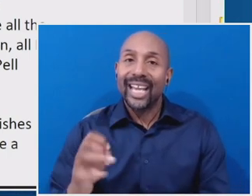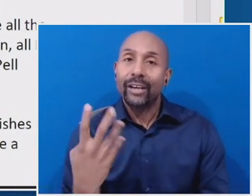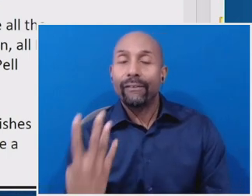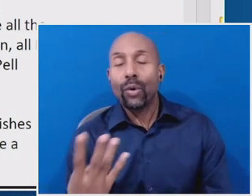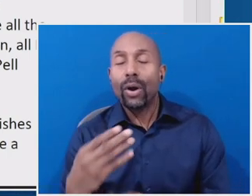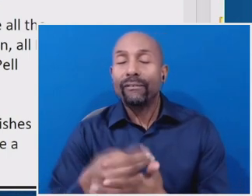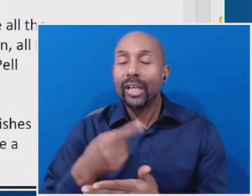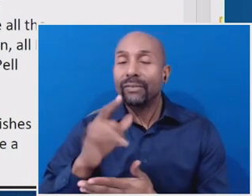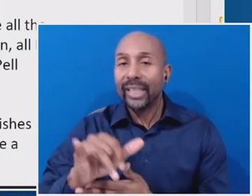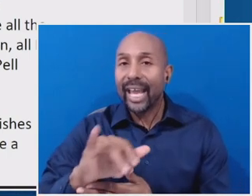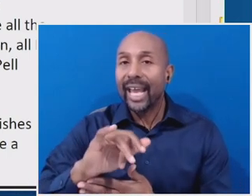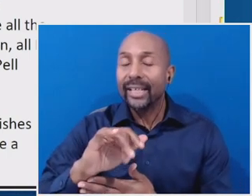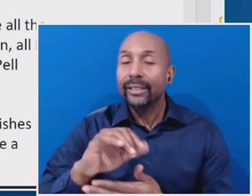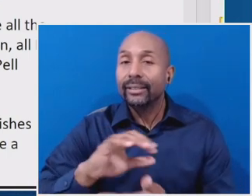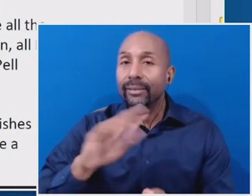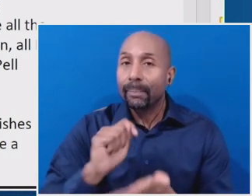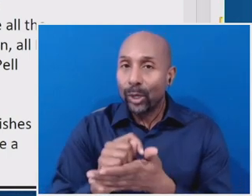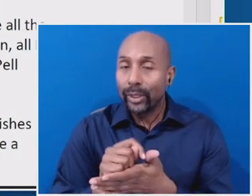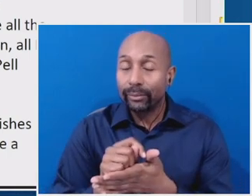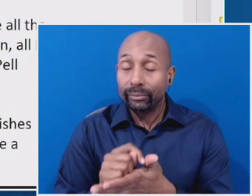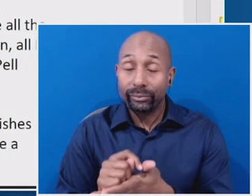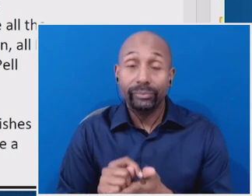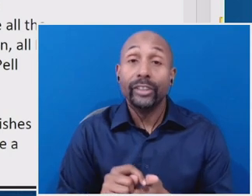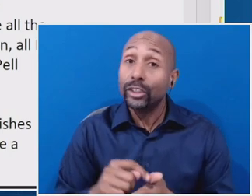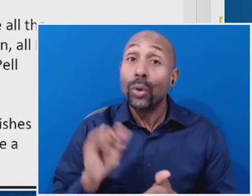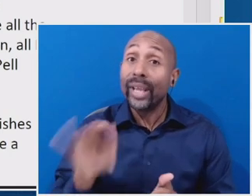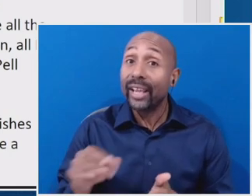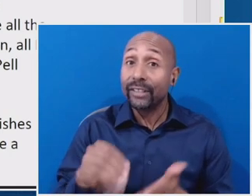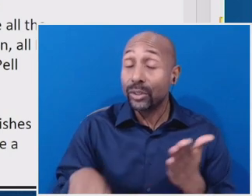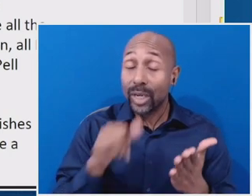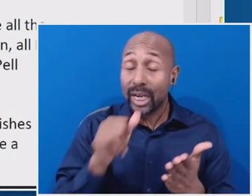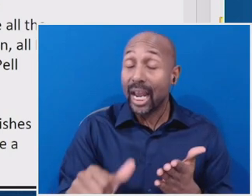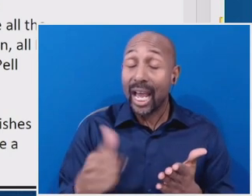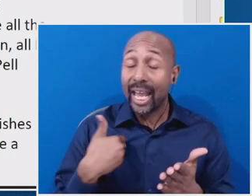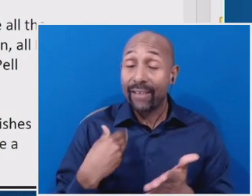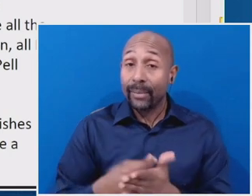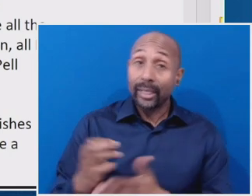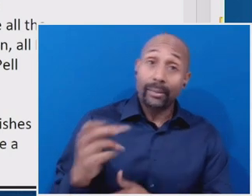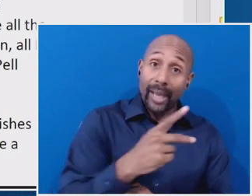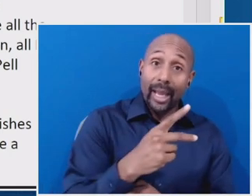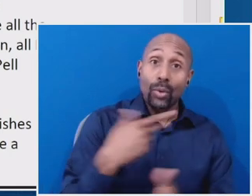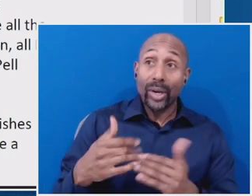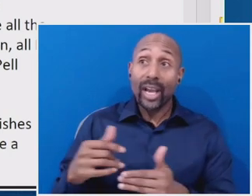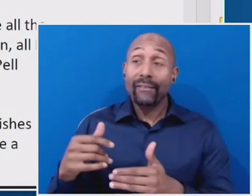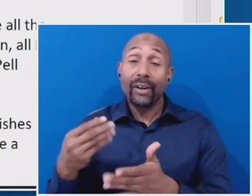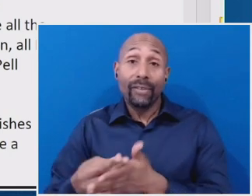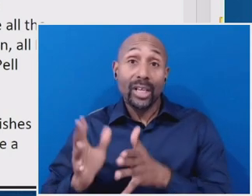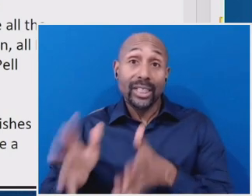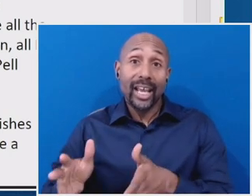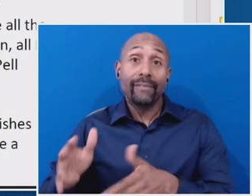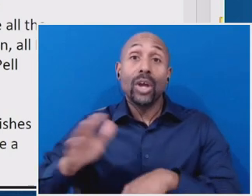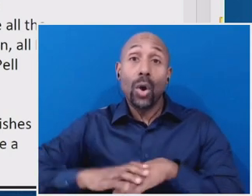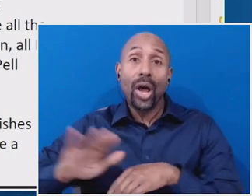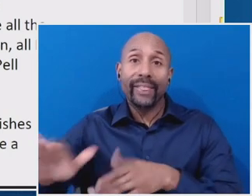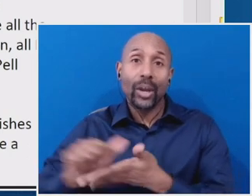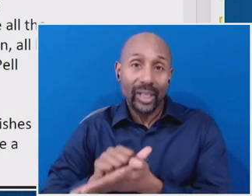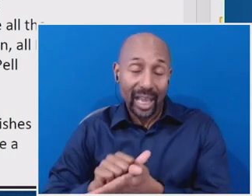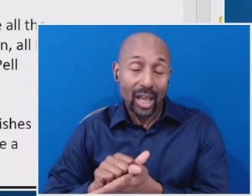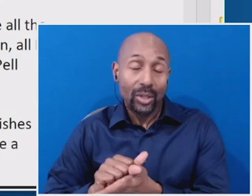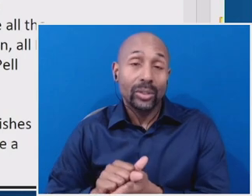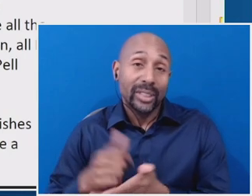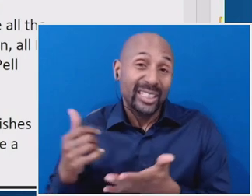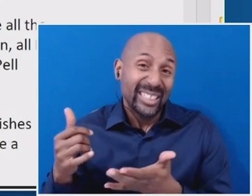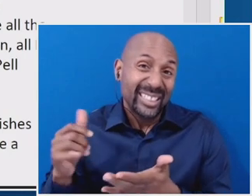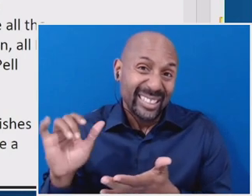even if the student doesn't have funds returned, uh, they do still have whatever funds are remaining on the student's account, uh, would, would be, uh,